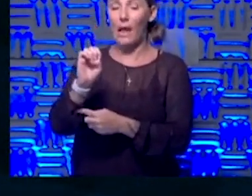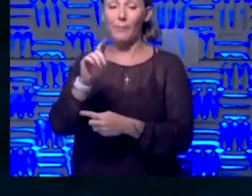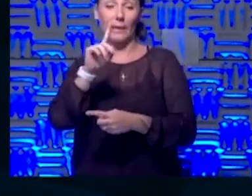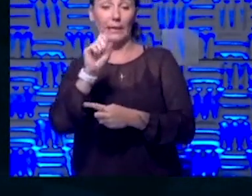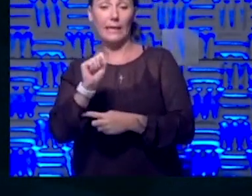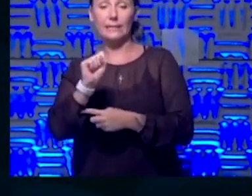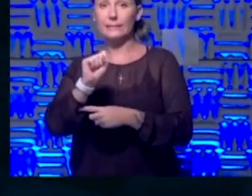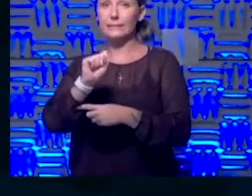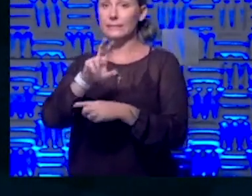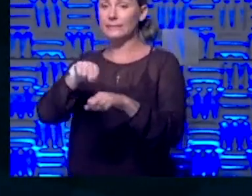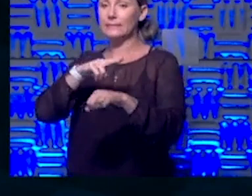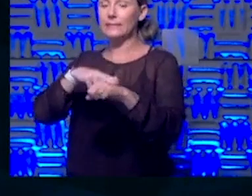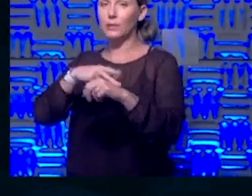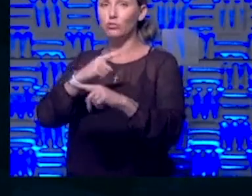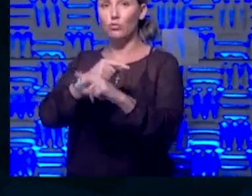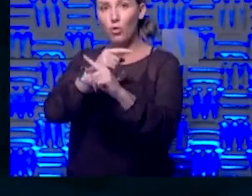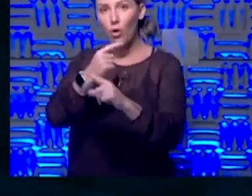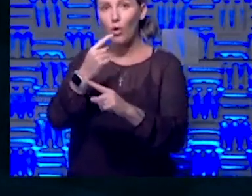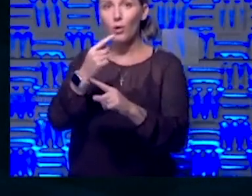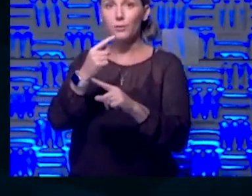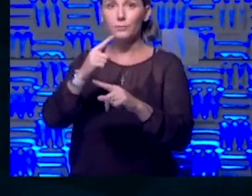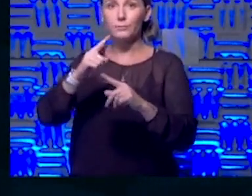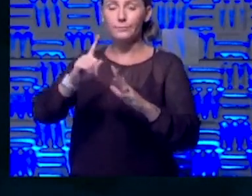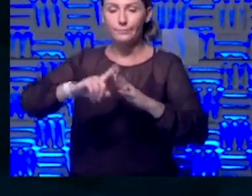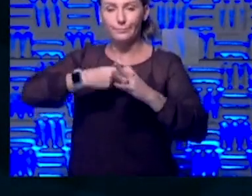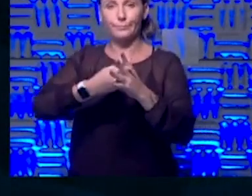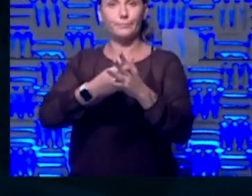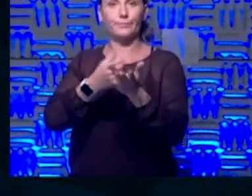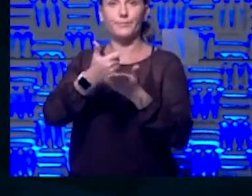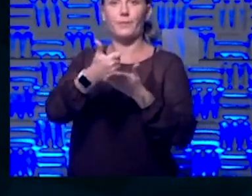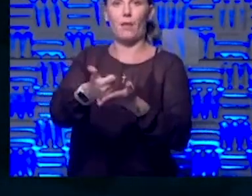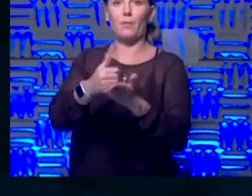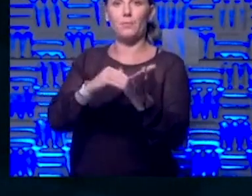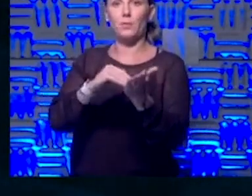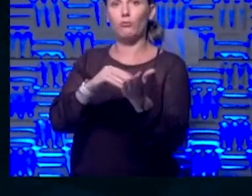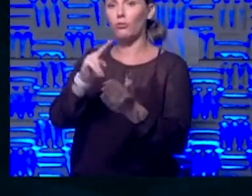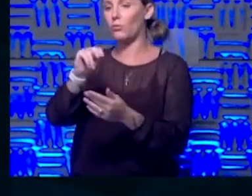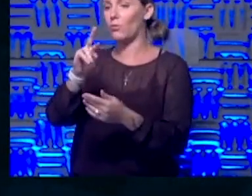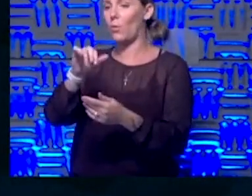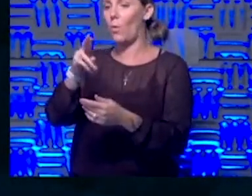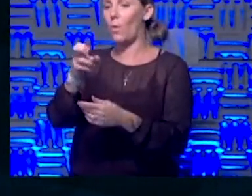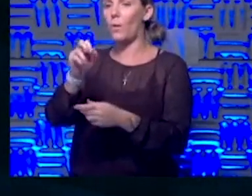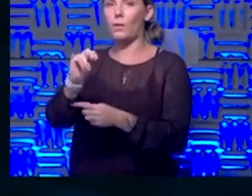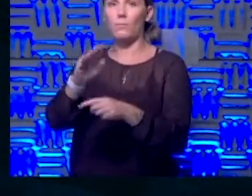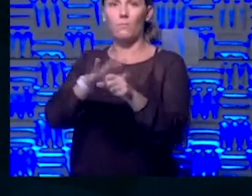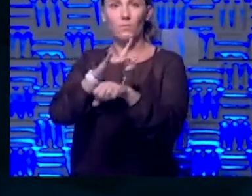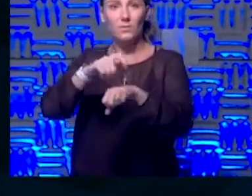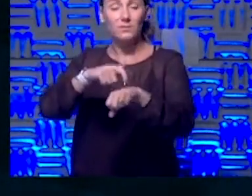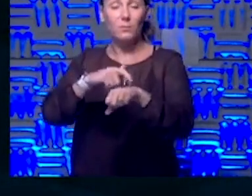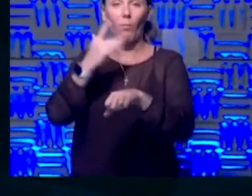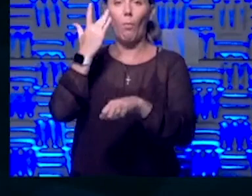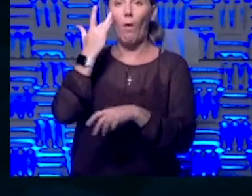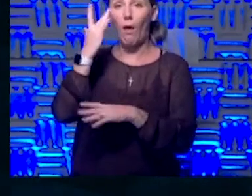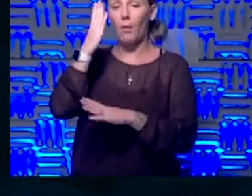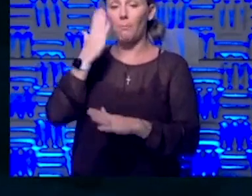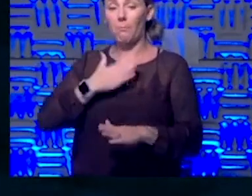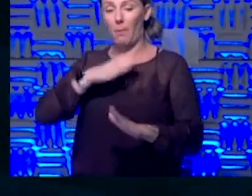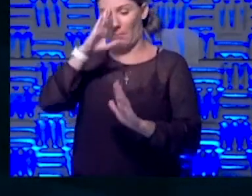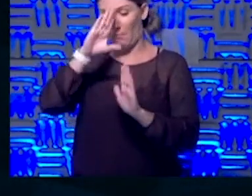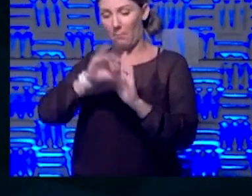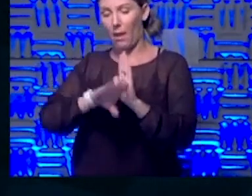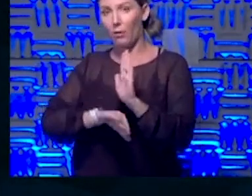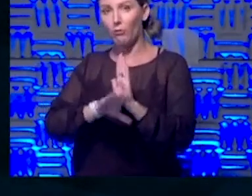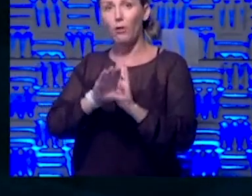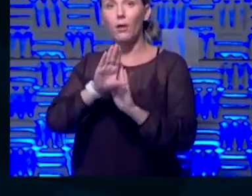person activated to help Dr. Norman full-time because of my background. I've been